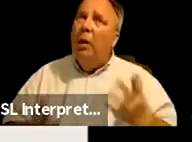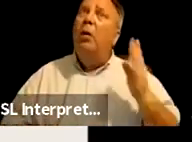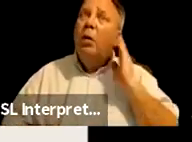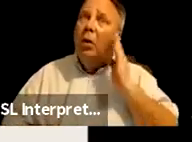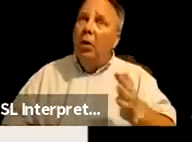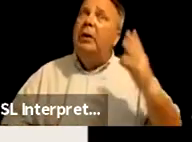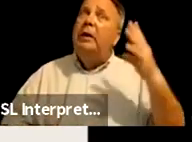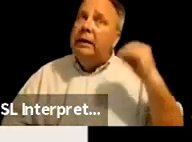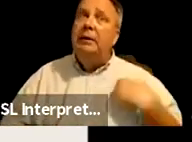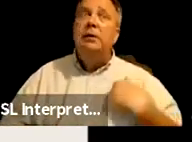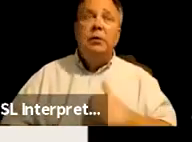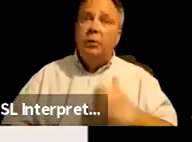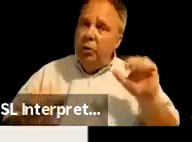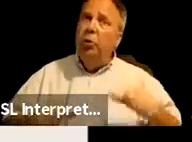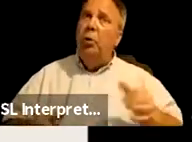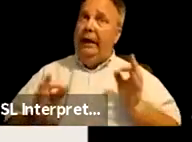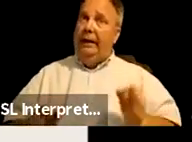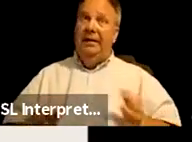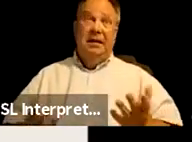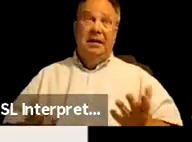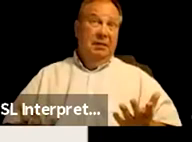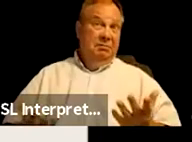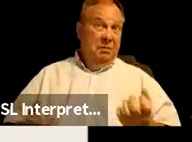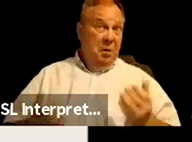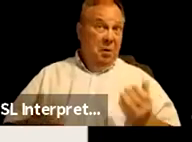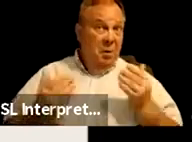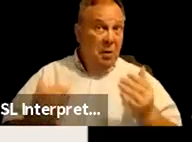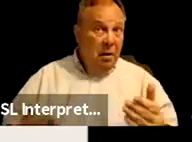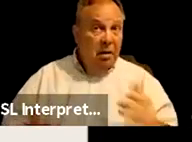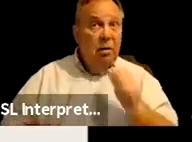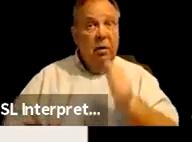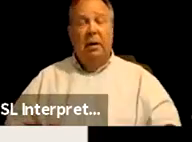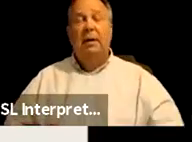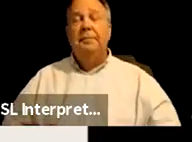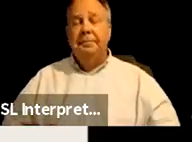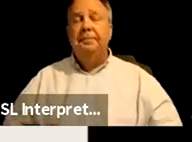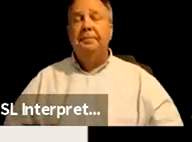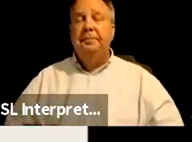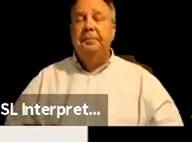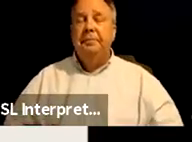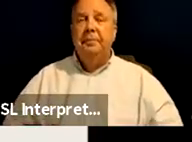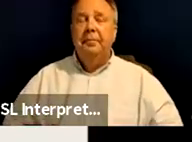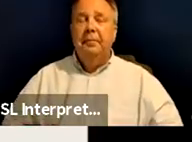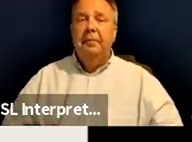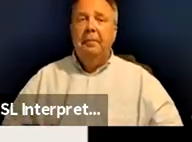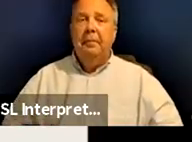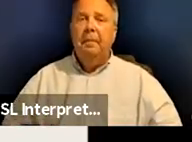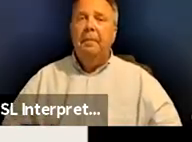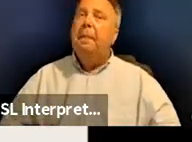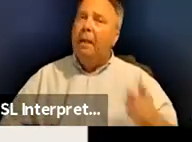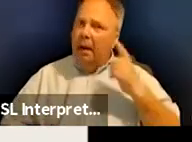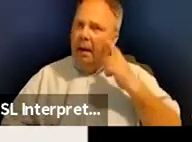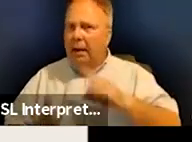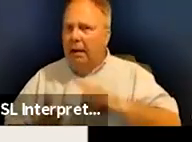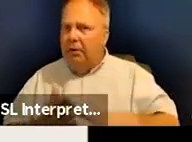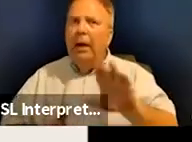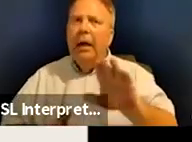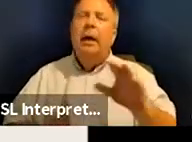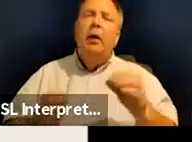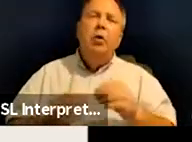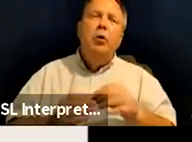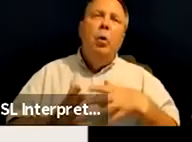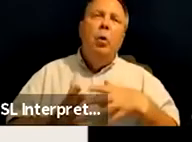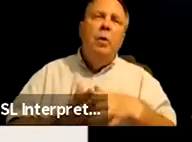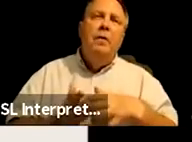into so that we can decide if this is something we can come to or not. Um, check in on your more vulnerable